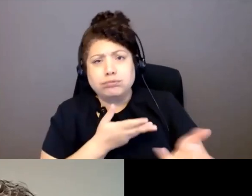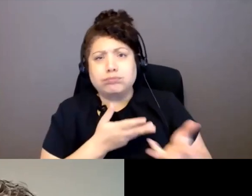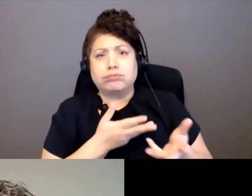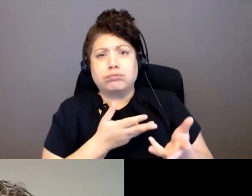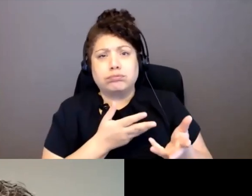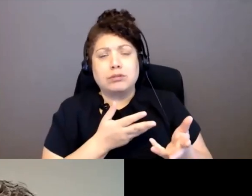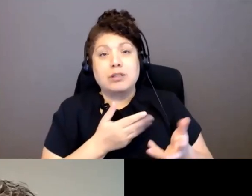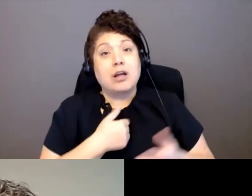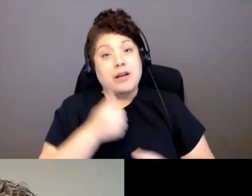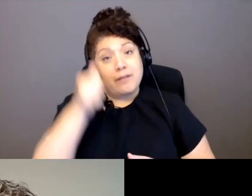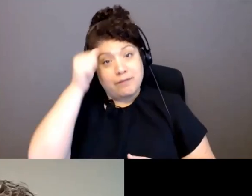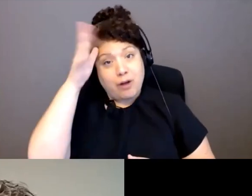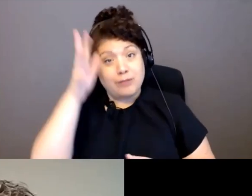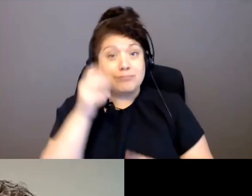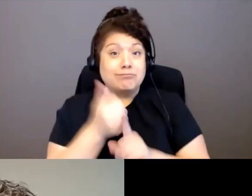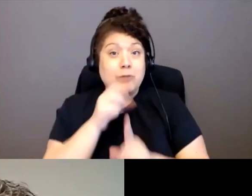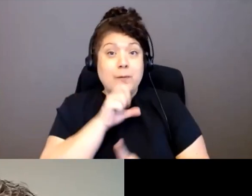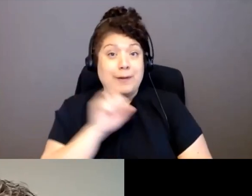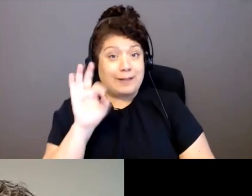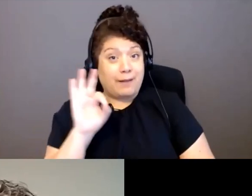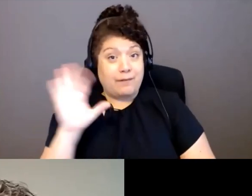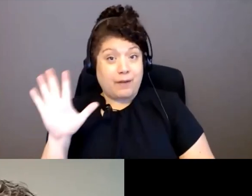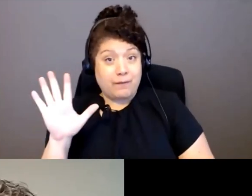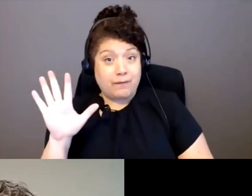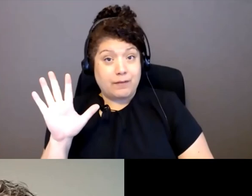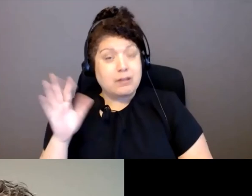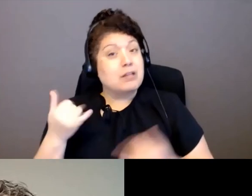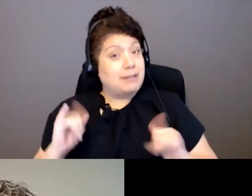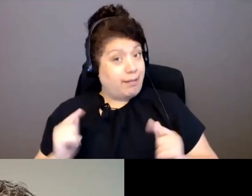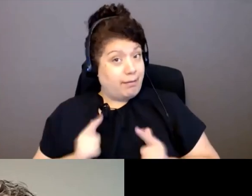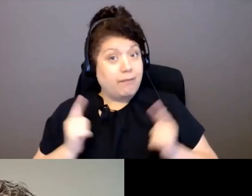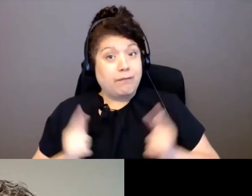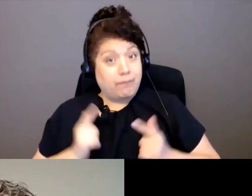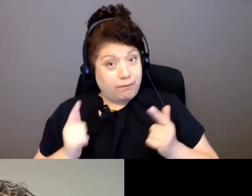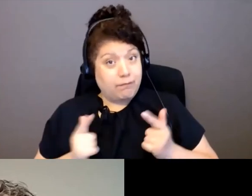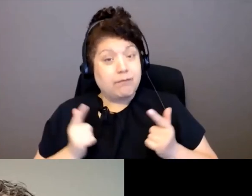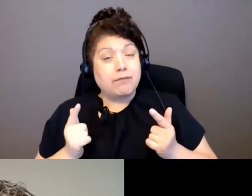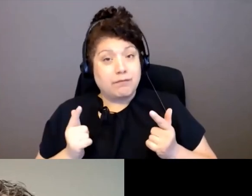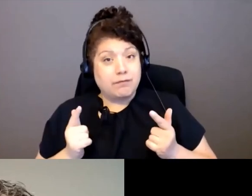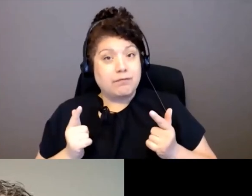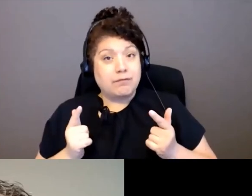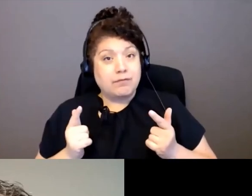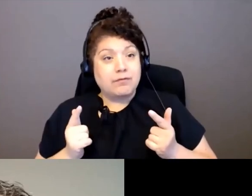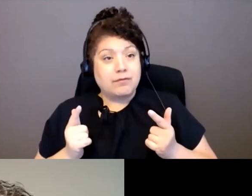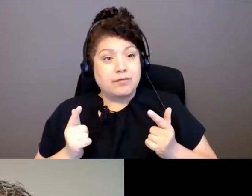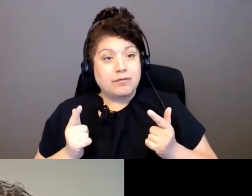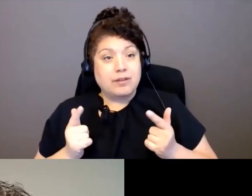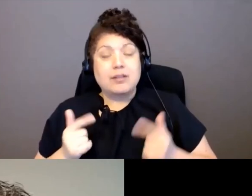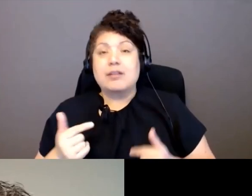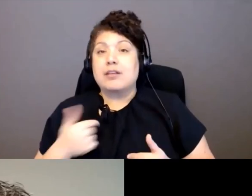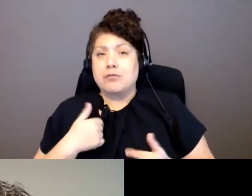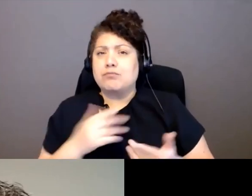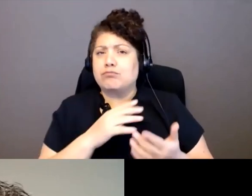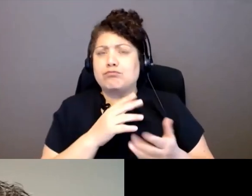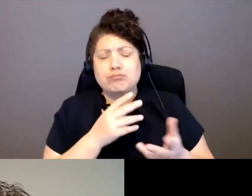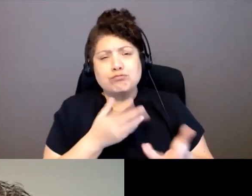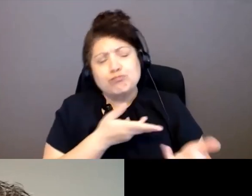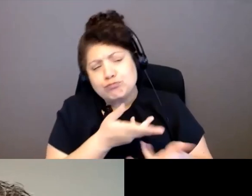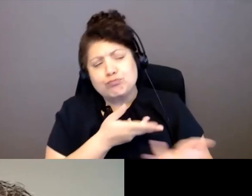father who's 95, still alive. And, you know, I learn a lot from him